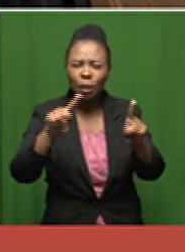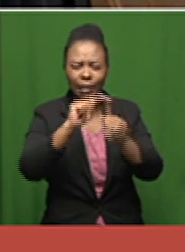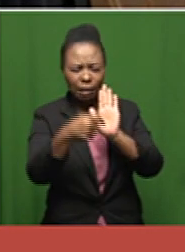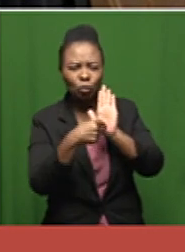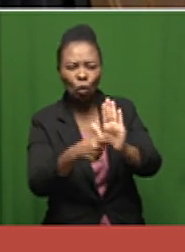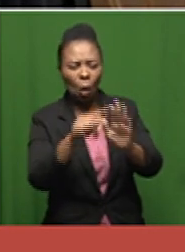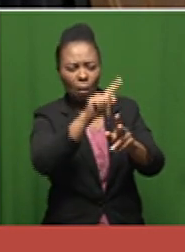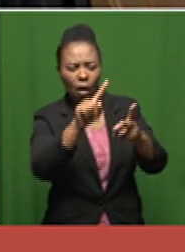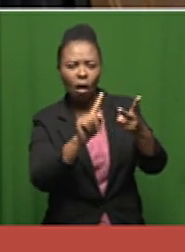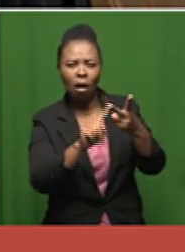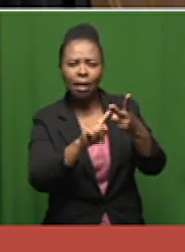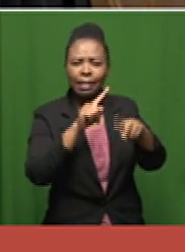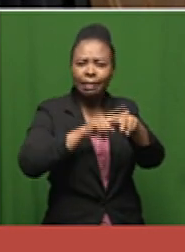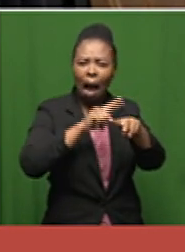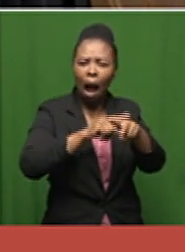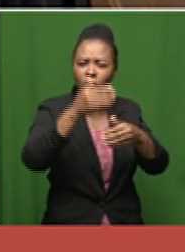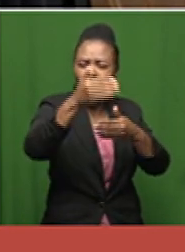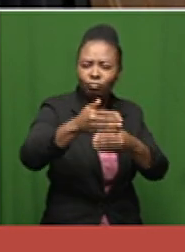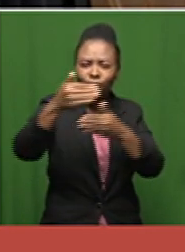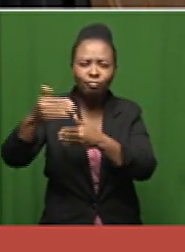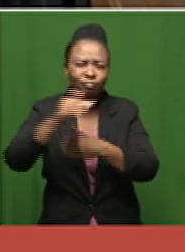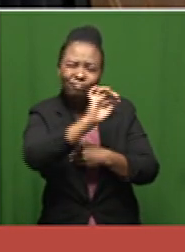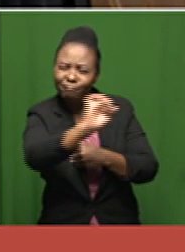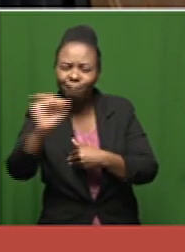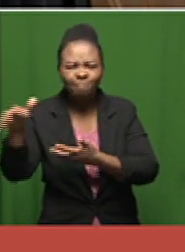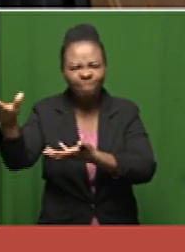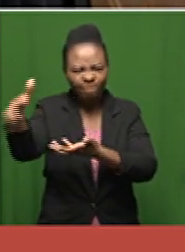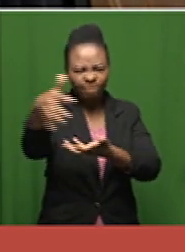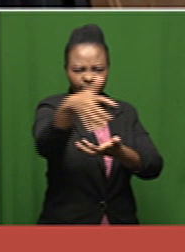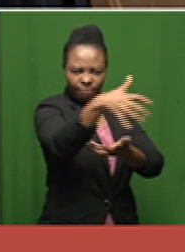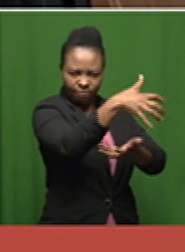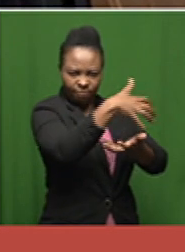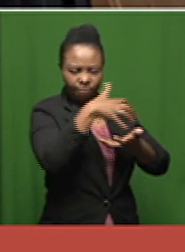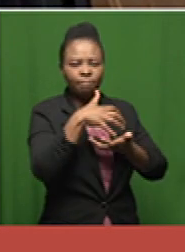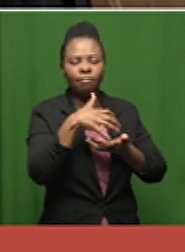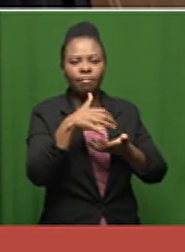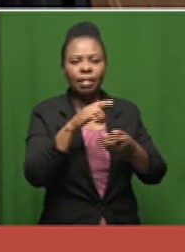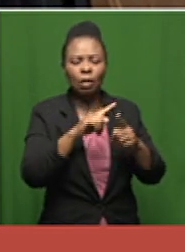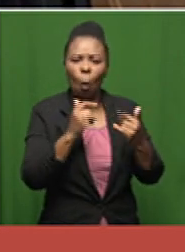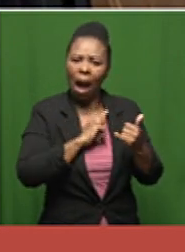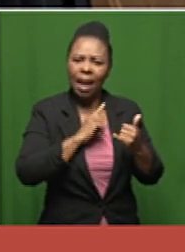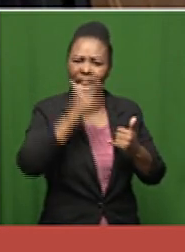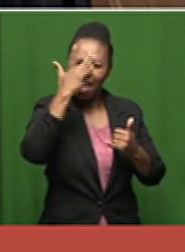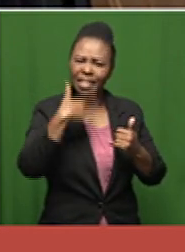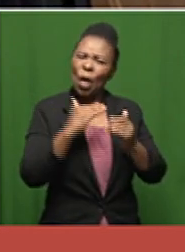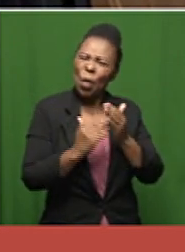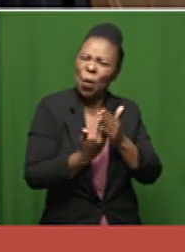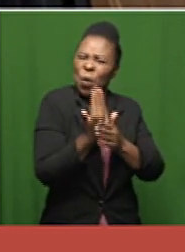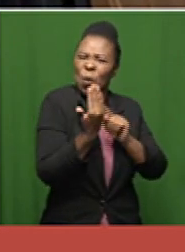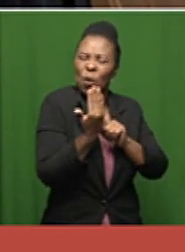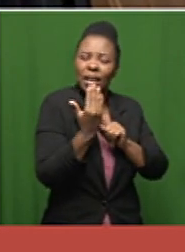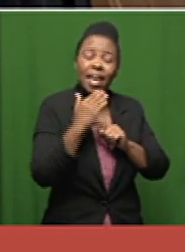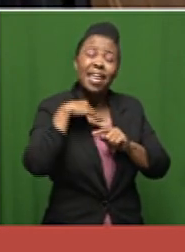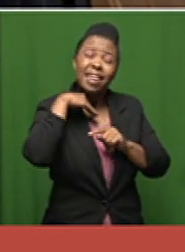we do a study and we see what is the commonality and how we can focus so being such a new illness we just don't have data